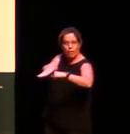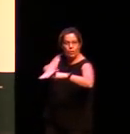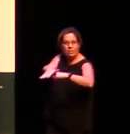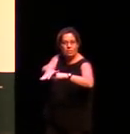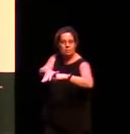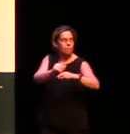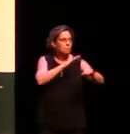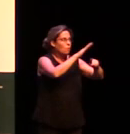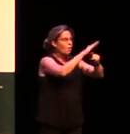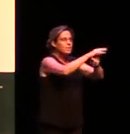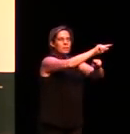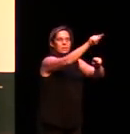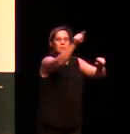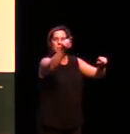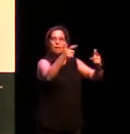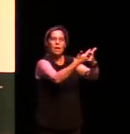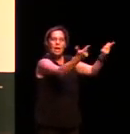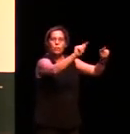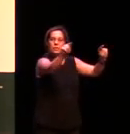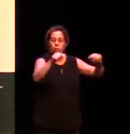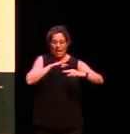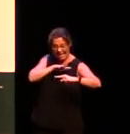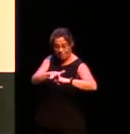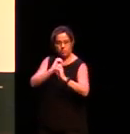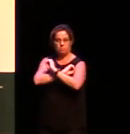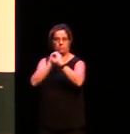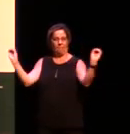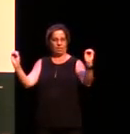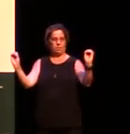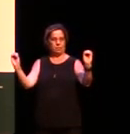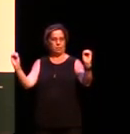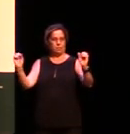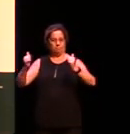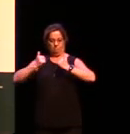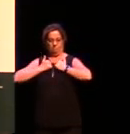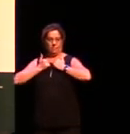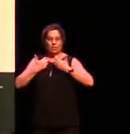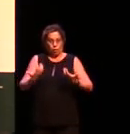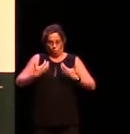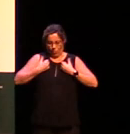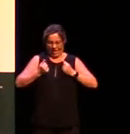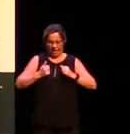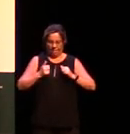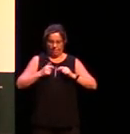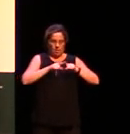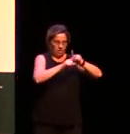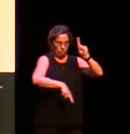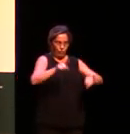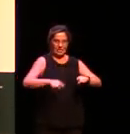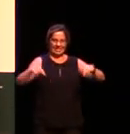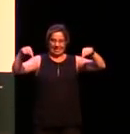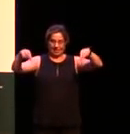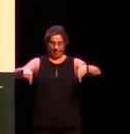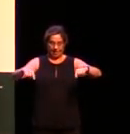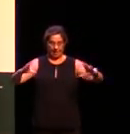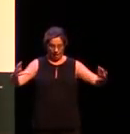can develop and as a result we find not only a lot of diversity across Aboriginal languages but also